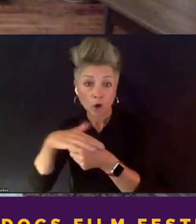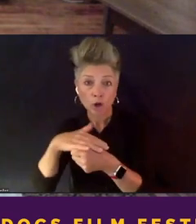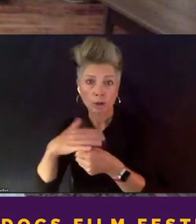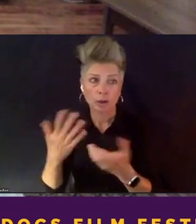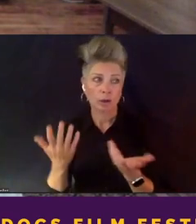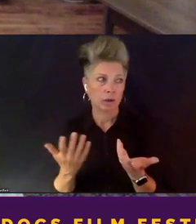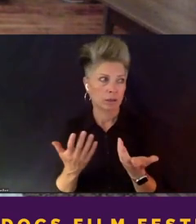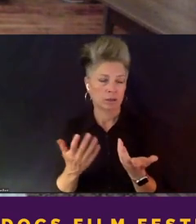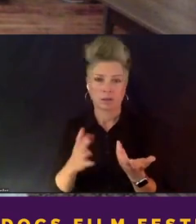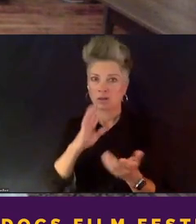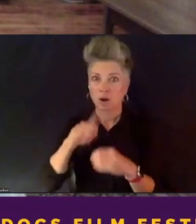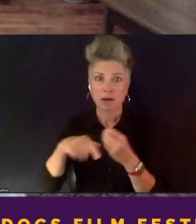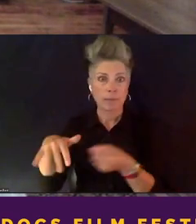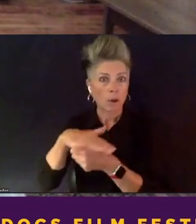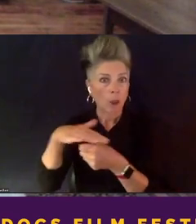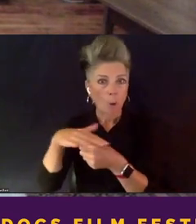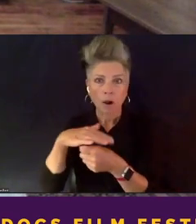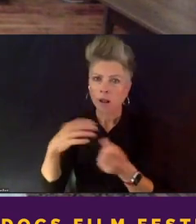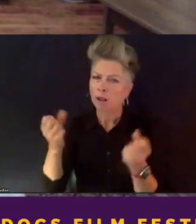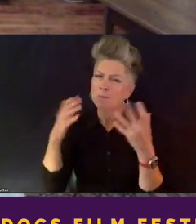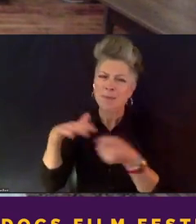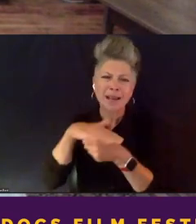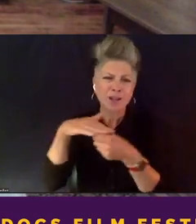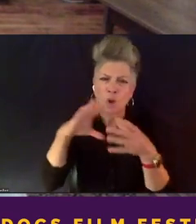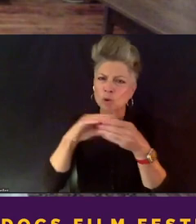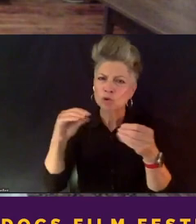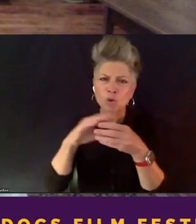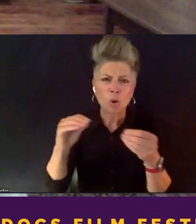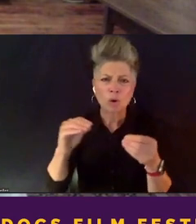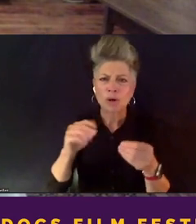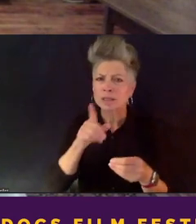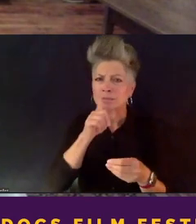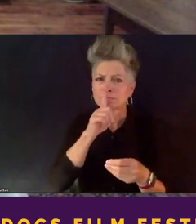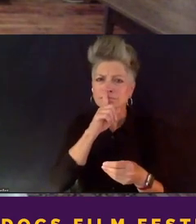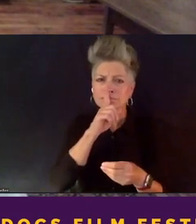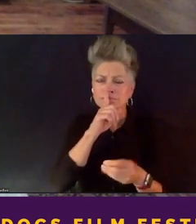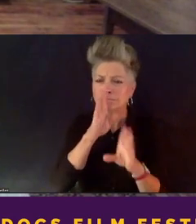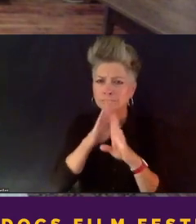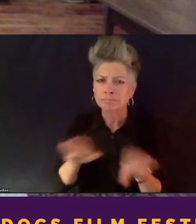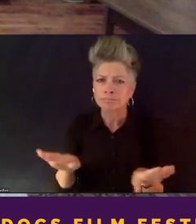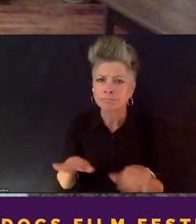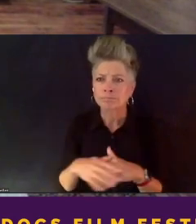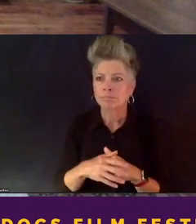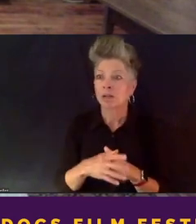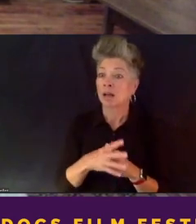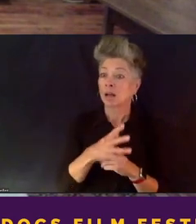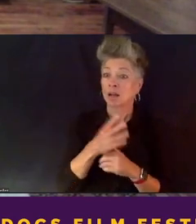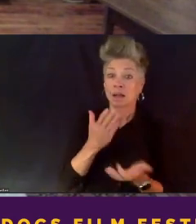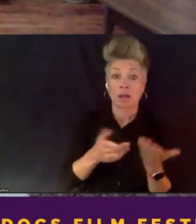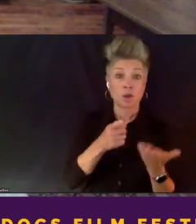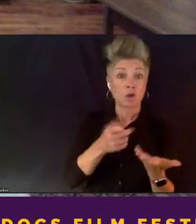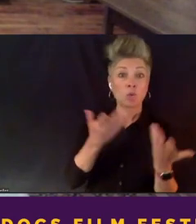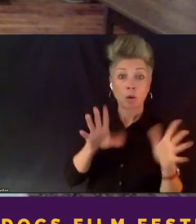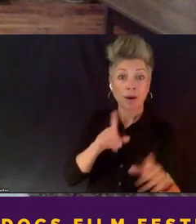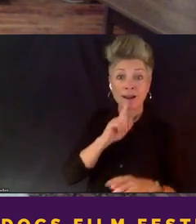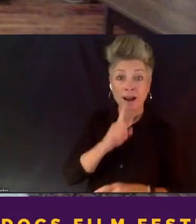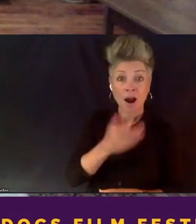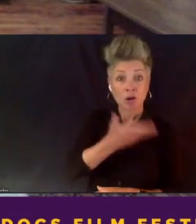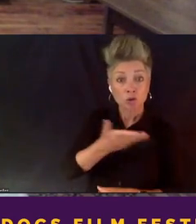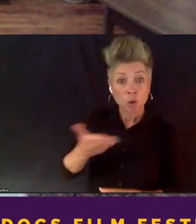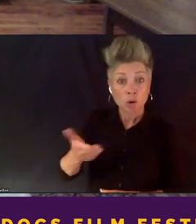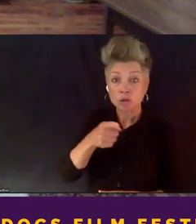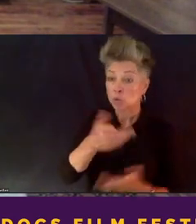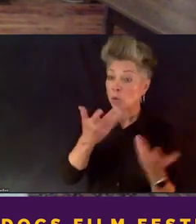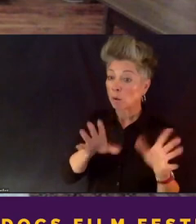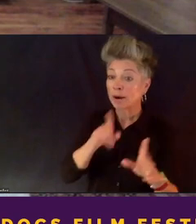that are untold, uh, that need to be unraveled. Uh, and then you already are the source and the access point.